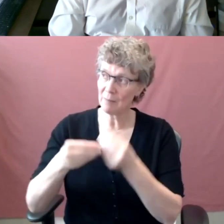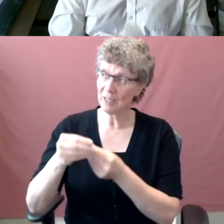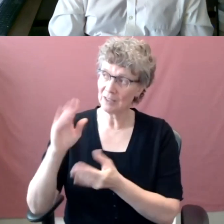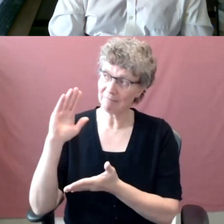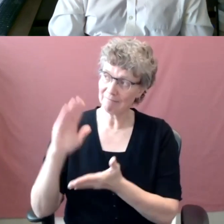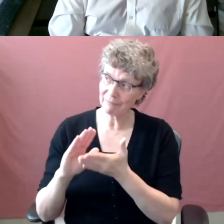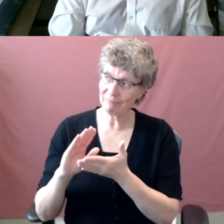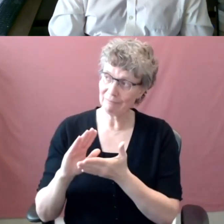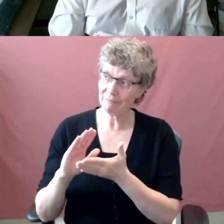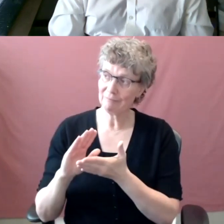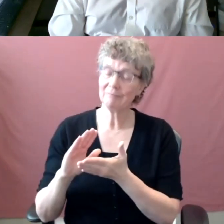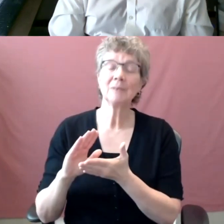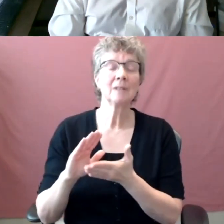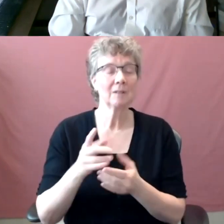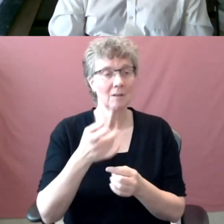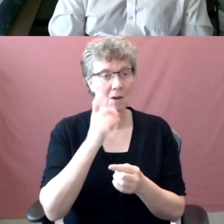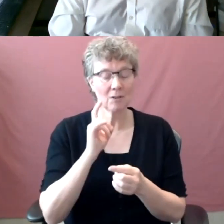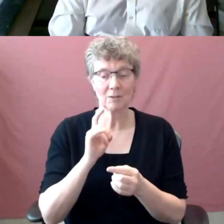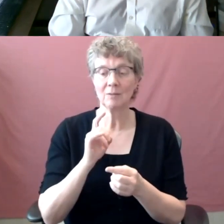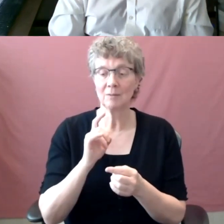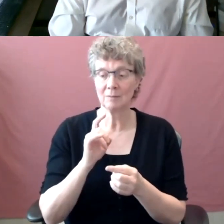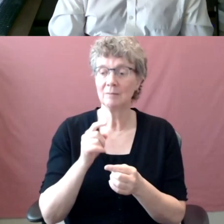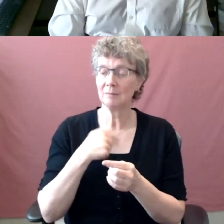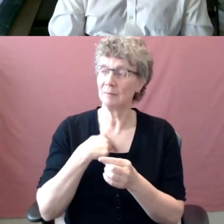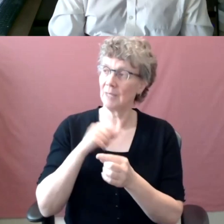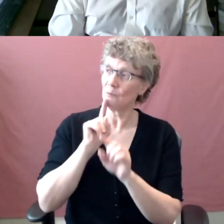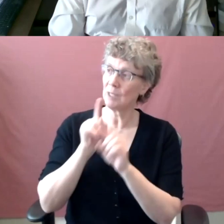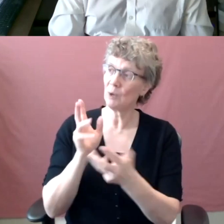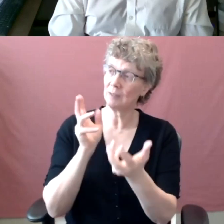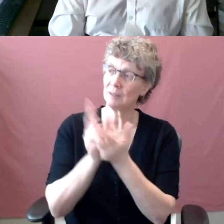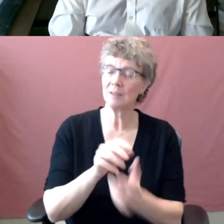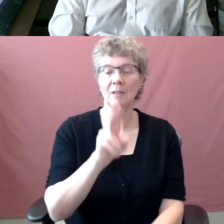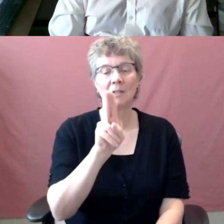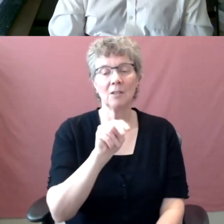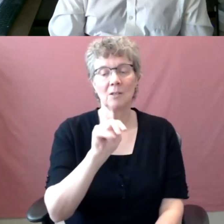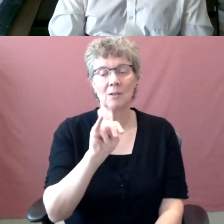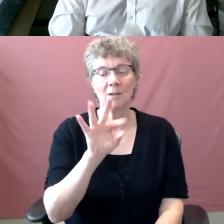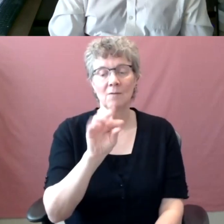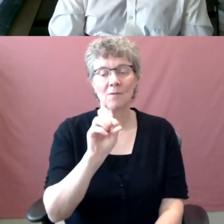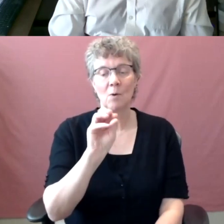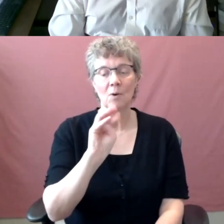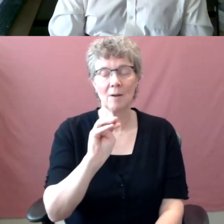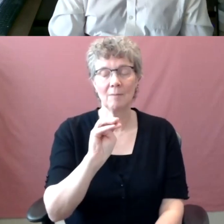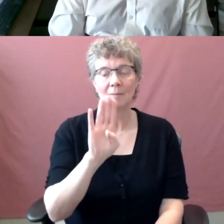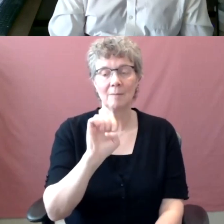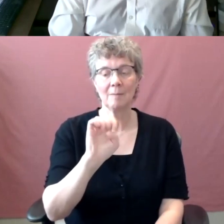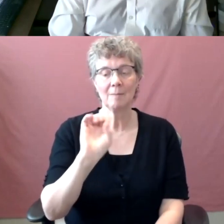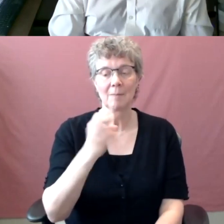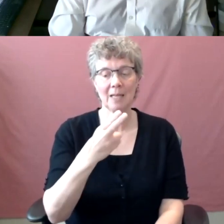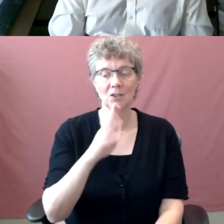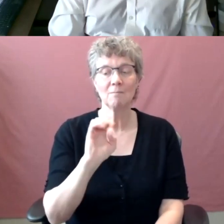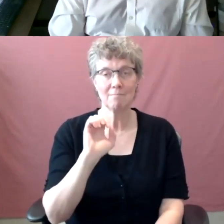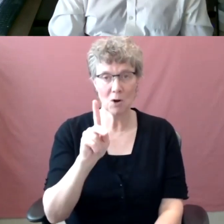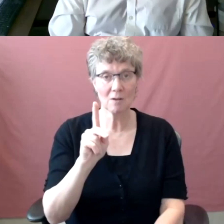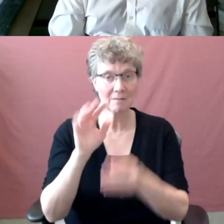budget and also in response to the uniform benchmark. To the uniform baseline numbers that show that